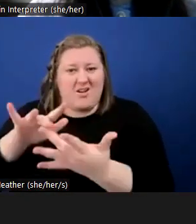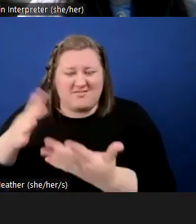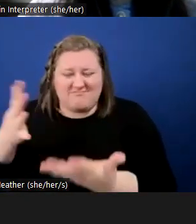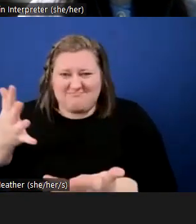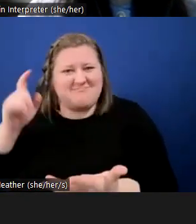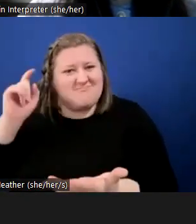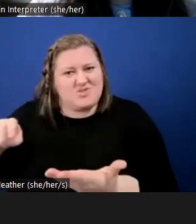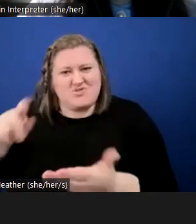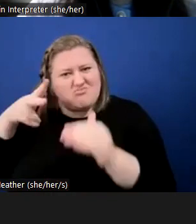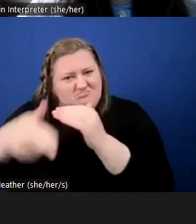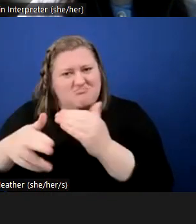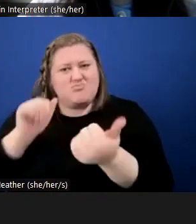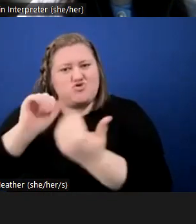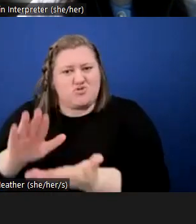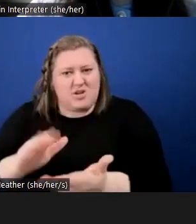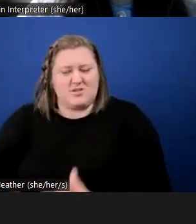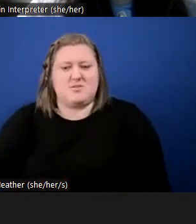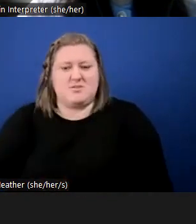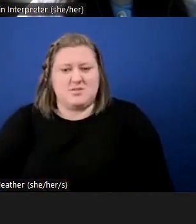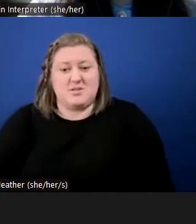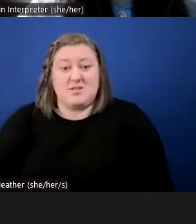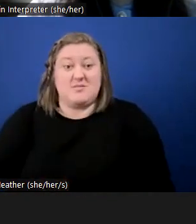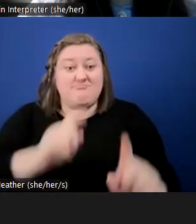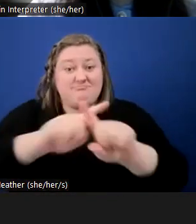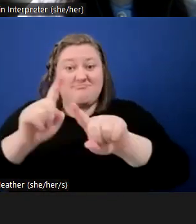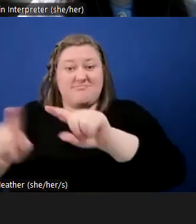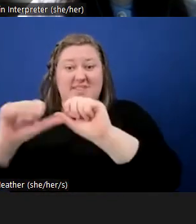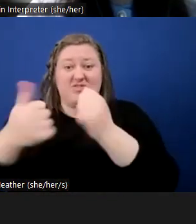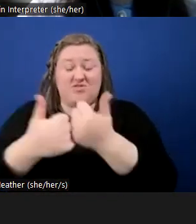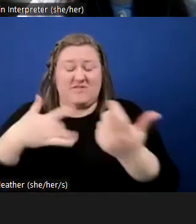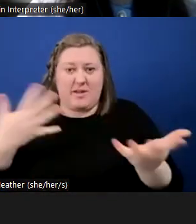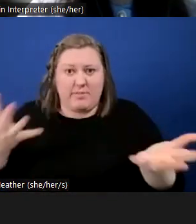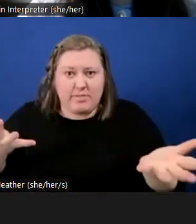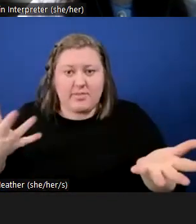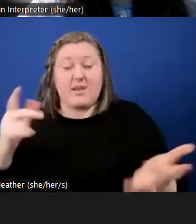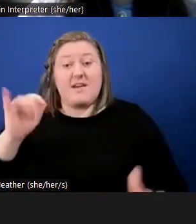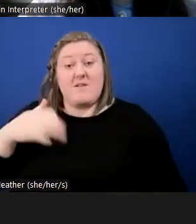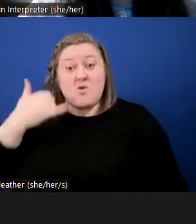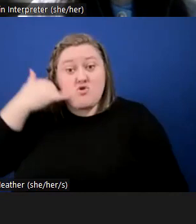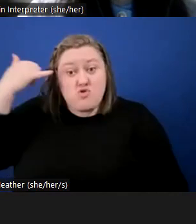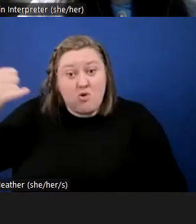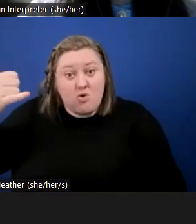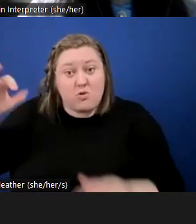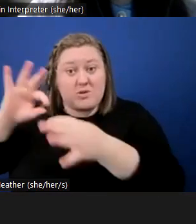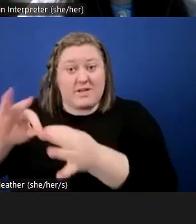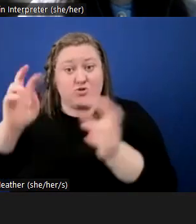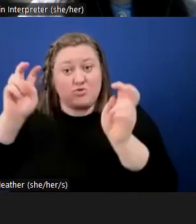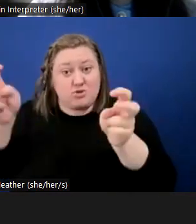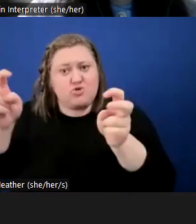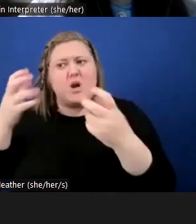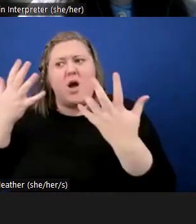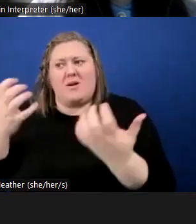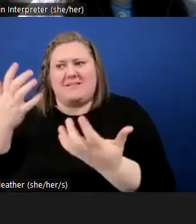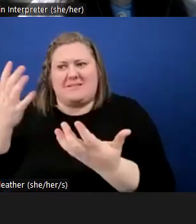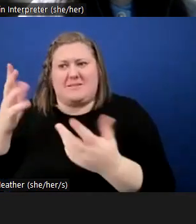needs to be addressed within this agencies, with all these agencies. If I'm calling for an issue, I'd like some type